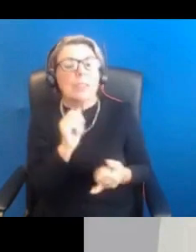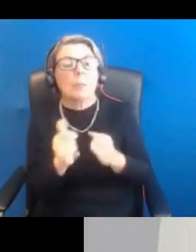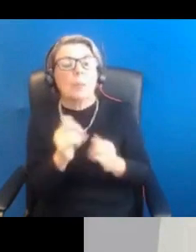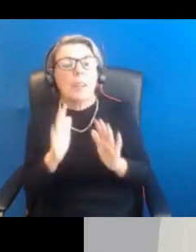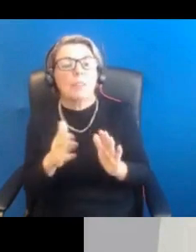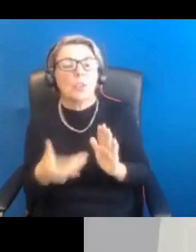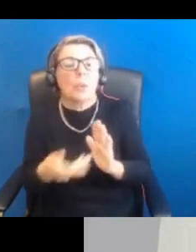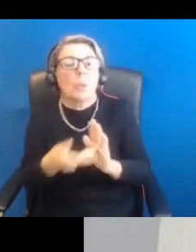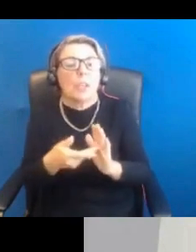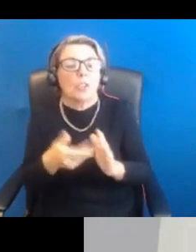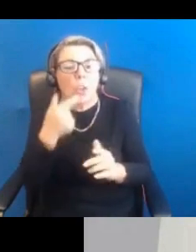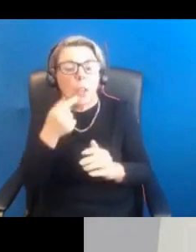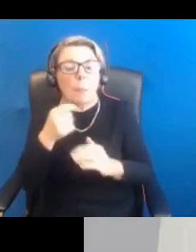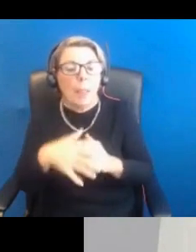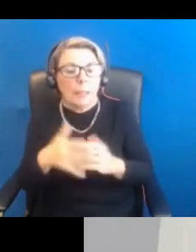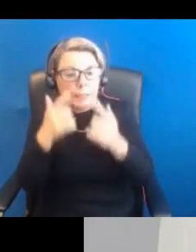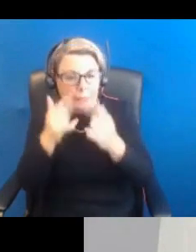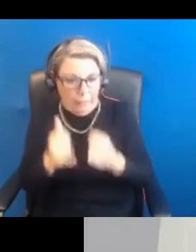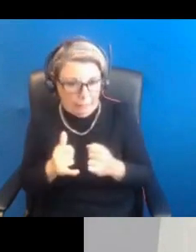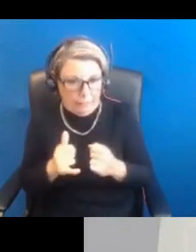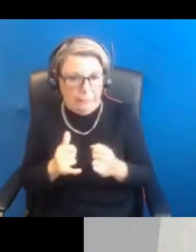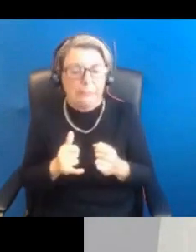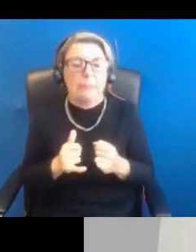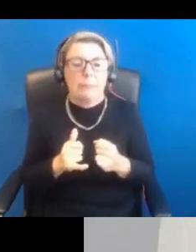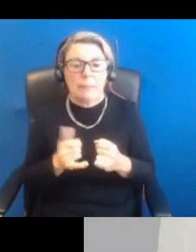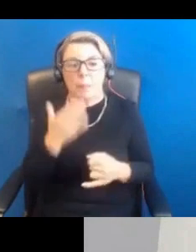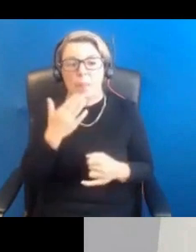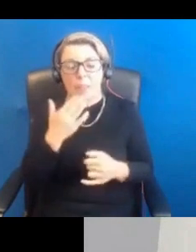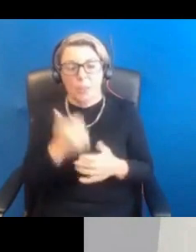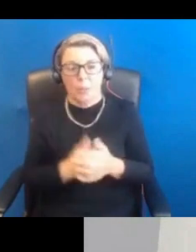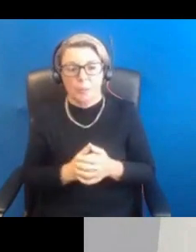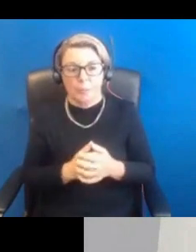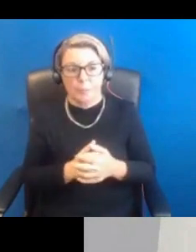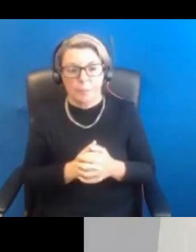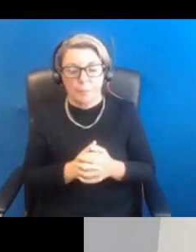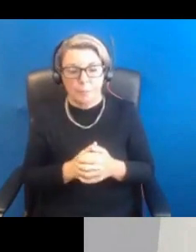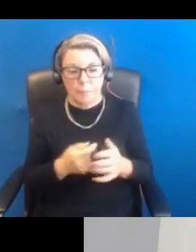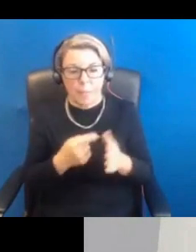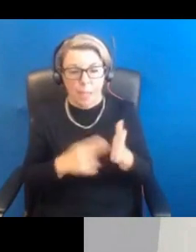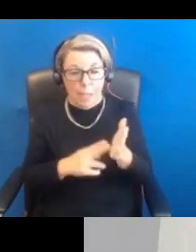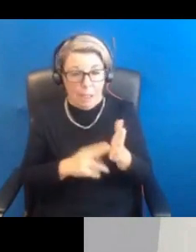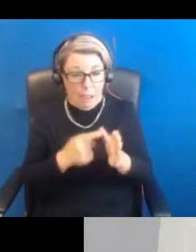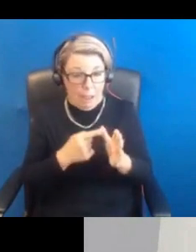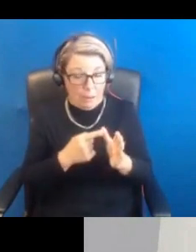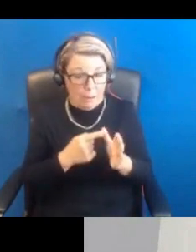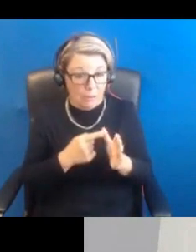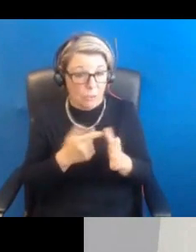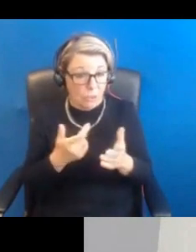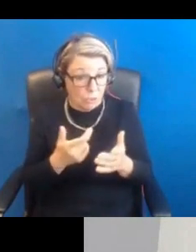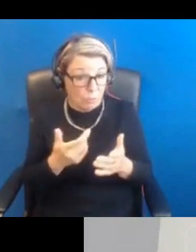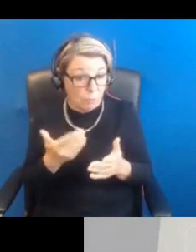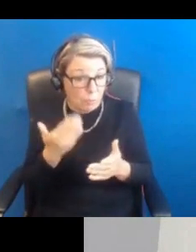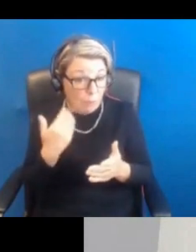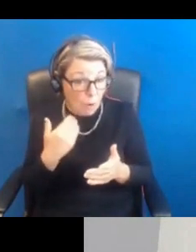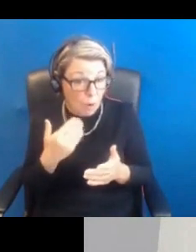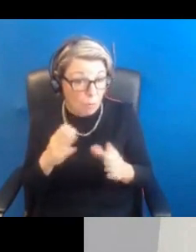well. Thank you. Thank you very much, Professor Duncan. Anna, just in closing, I